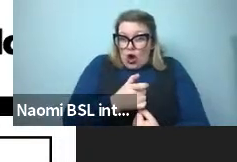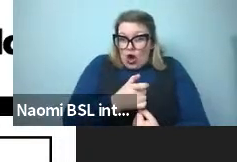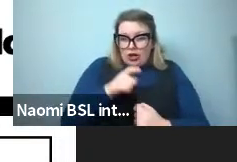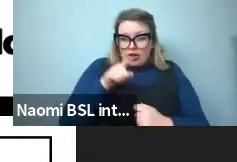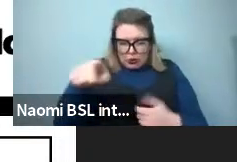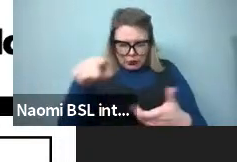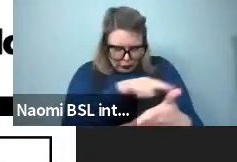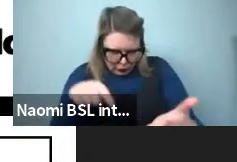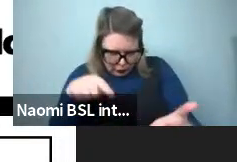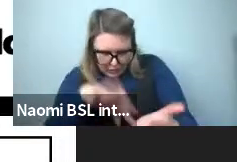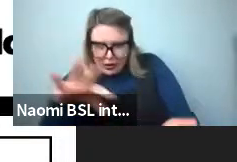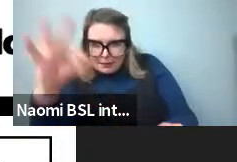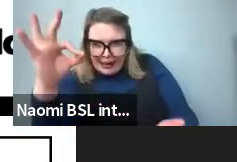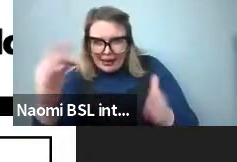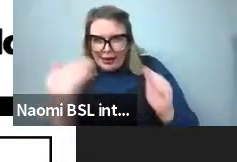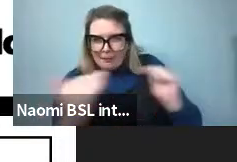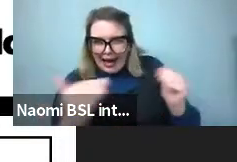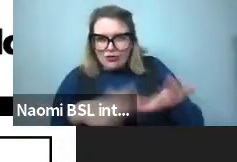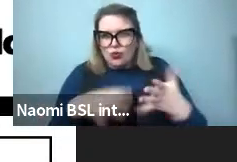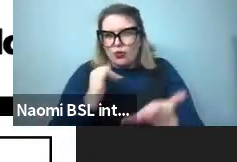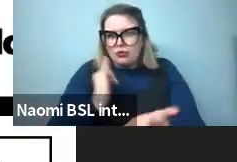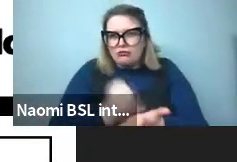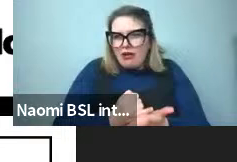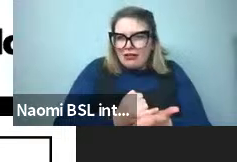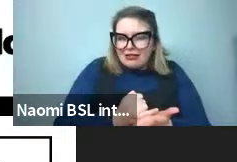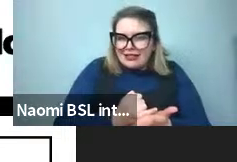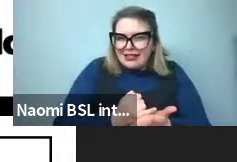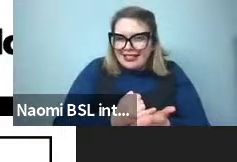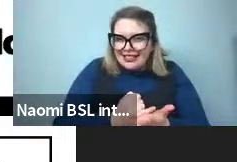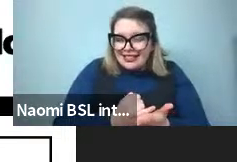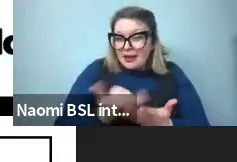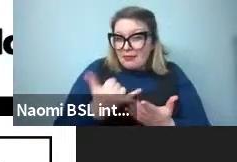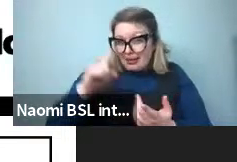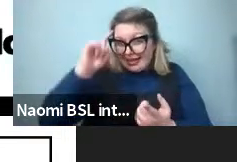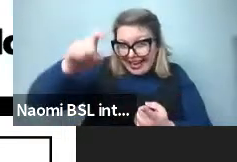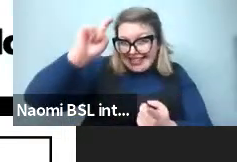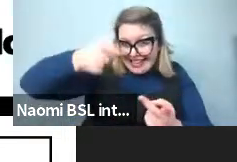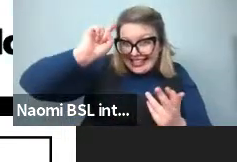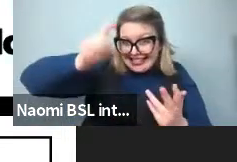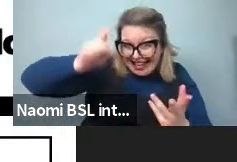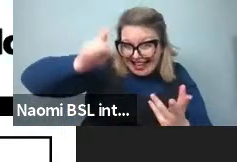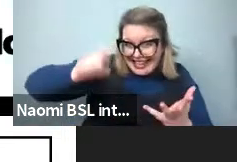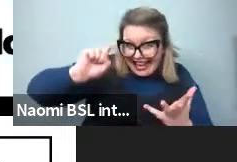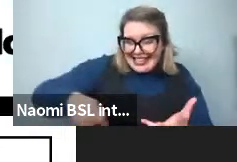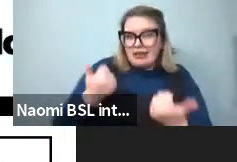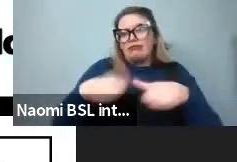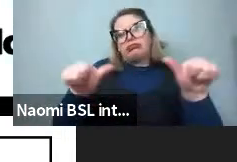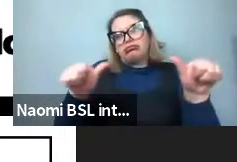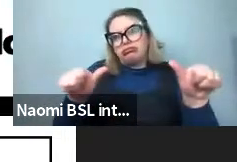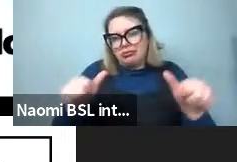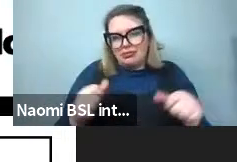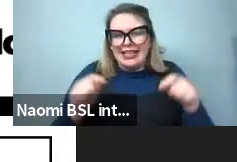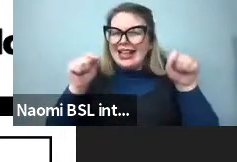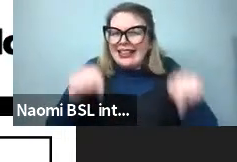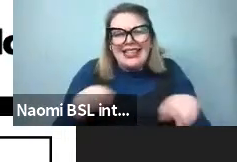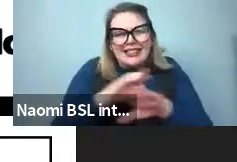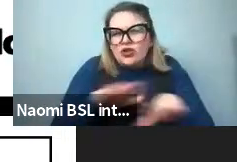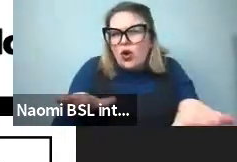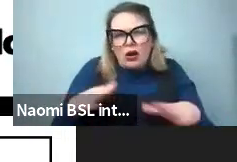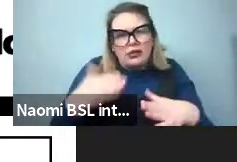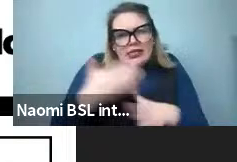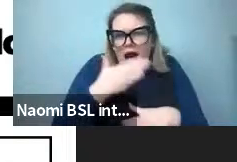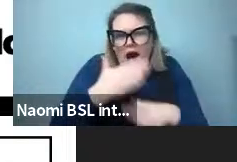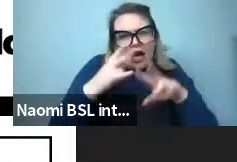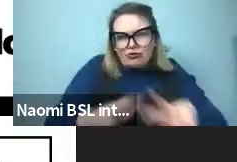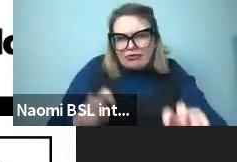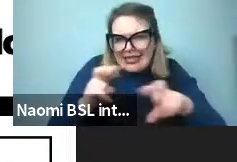I'm told yes or no. That's kind of a yes, no questions you're asked about this. That's kind of roughly, this is not a task that anyone's doing. This is kind of a way to think about how